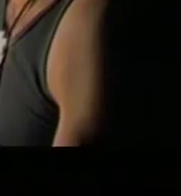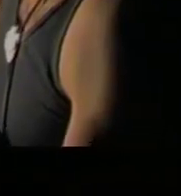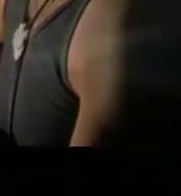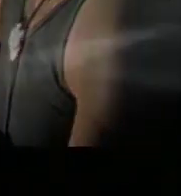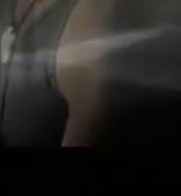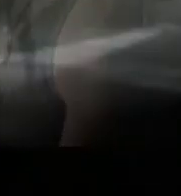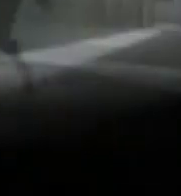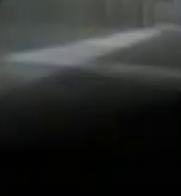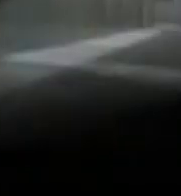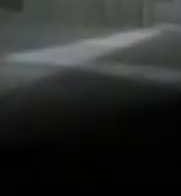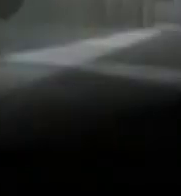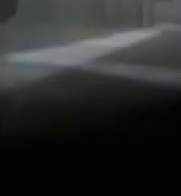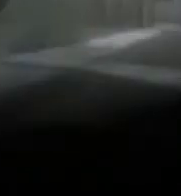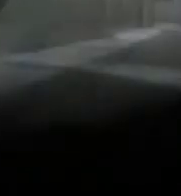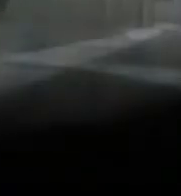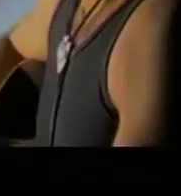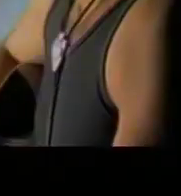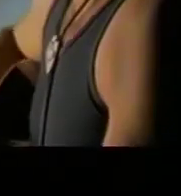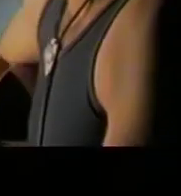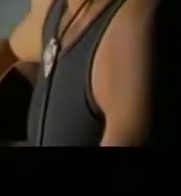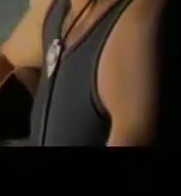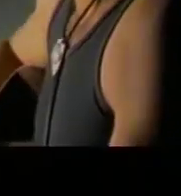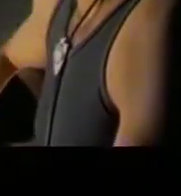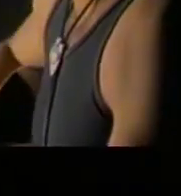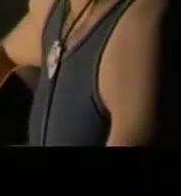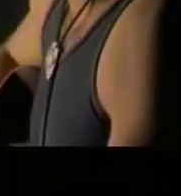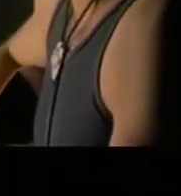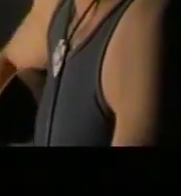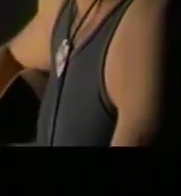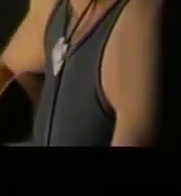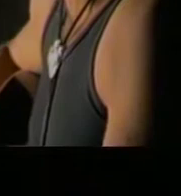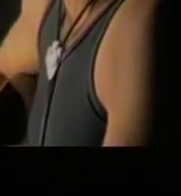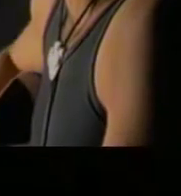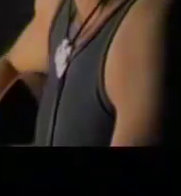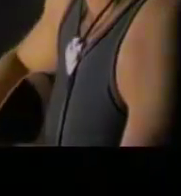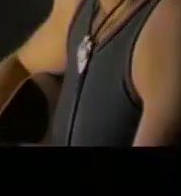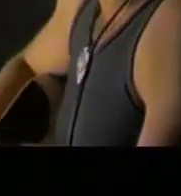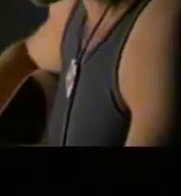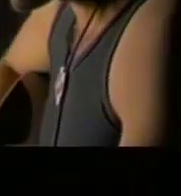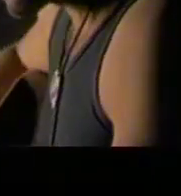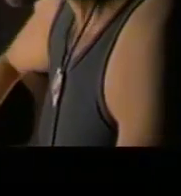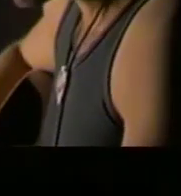Sobega Pasi Koke Mujtubega